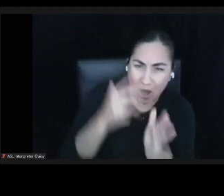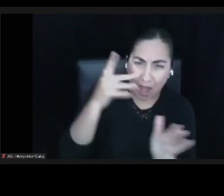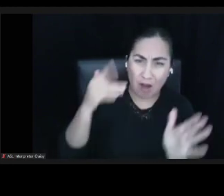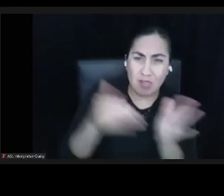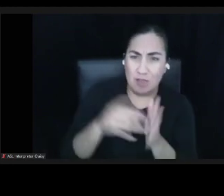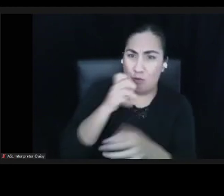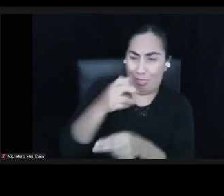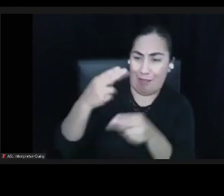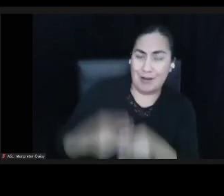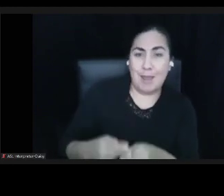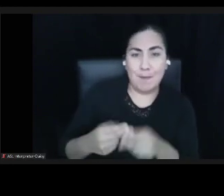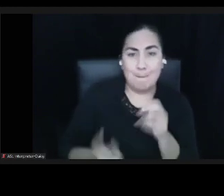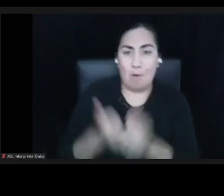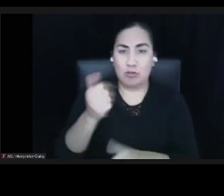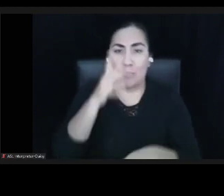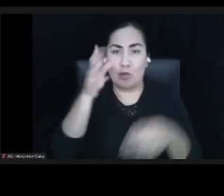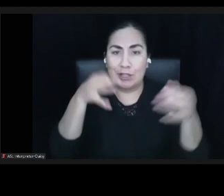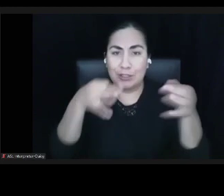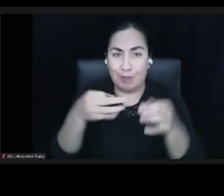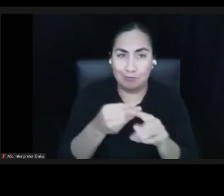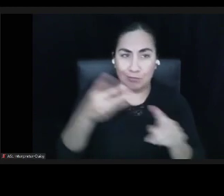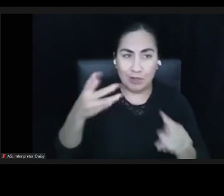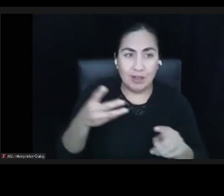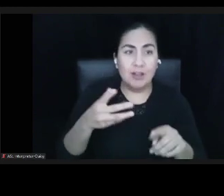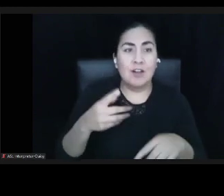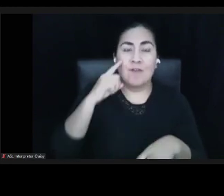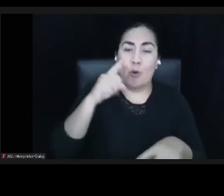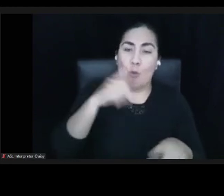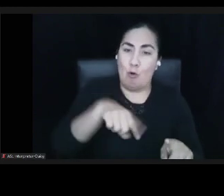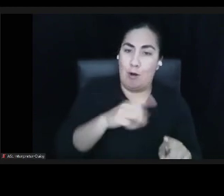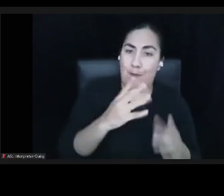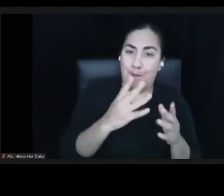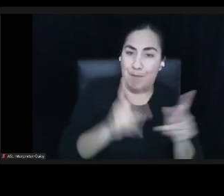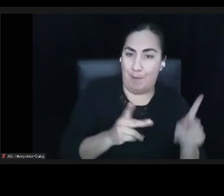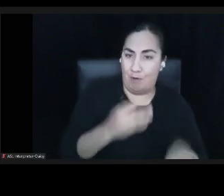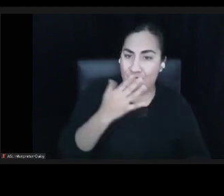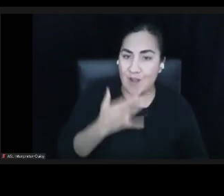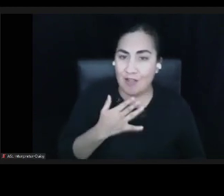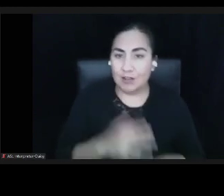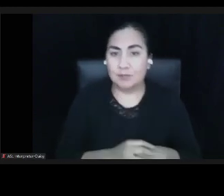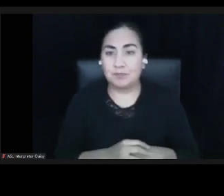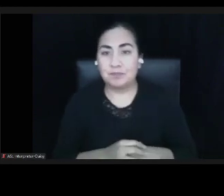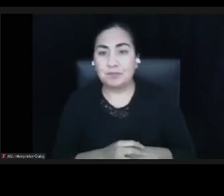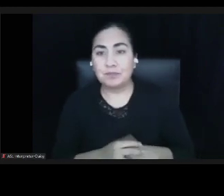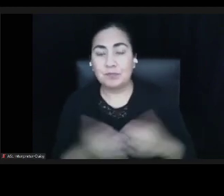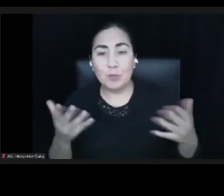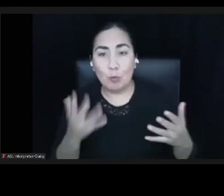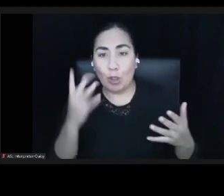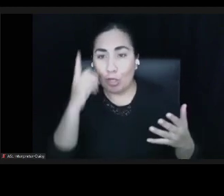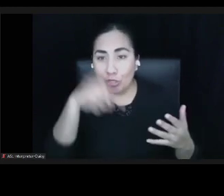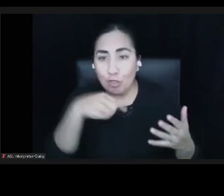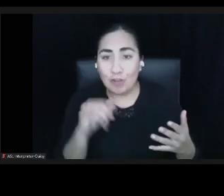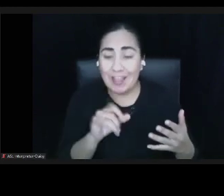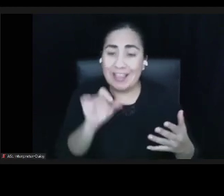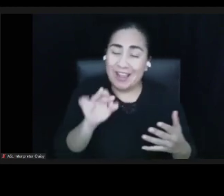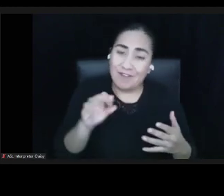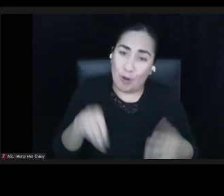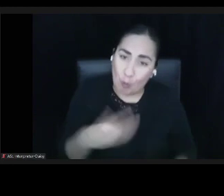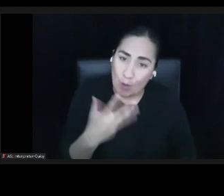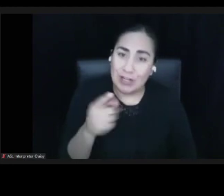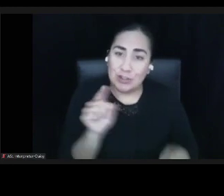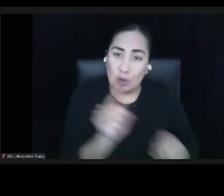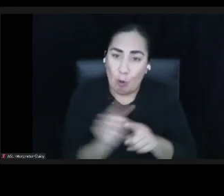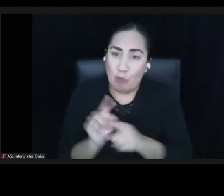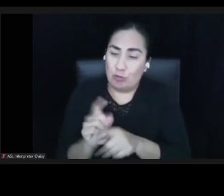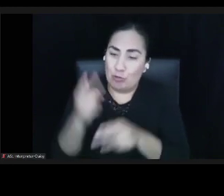there's rarely a historical component to it. So I think what reforms look like where whiteness is actually named in RSPs and actually